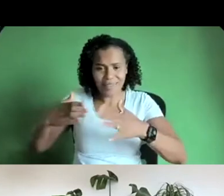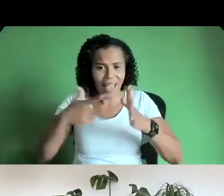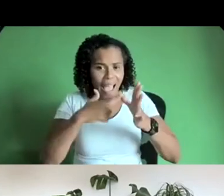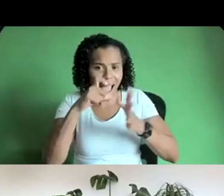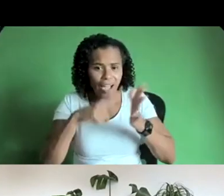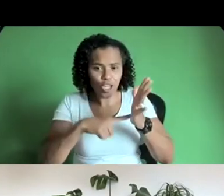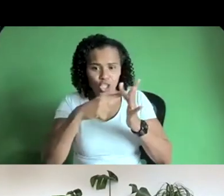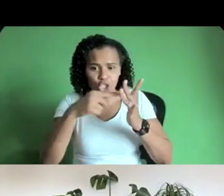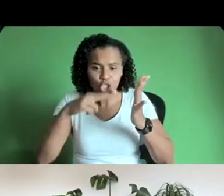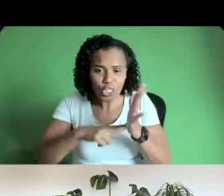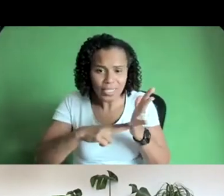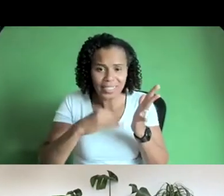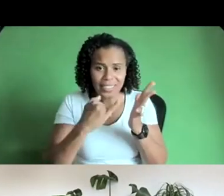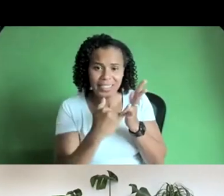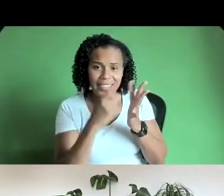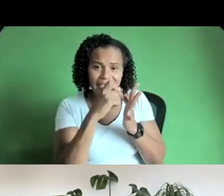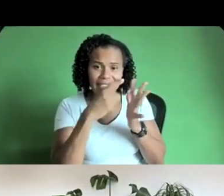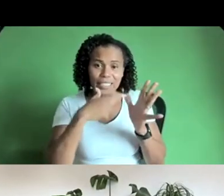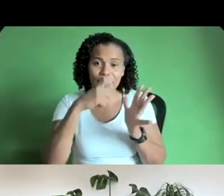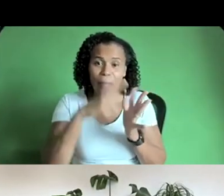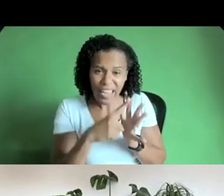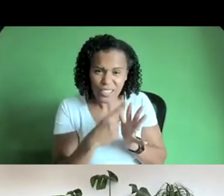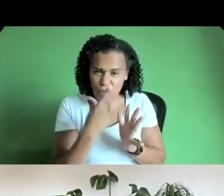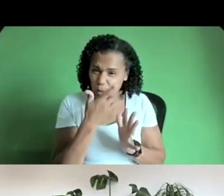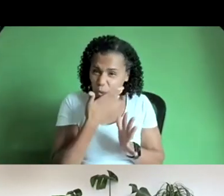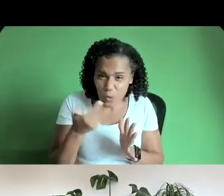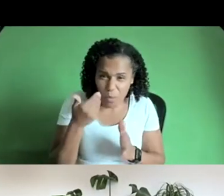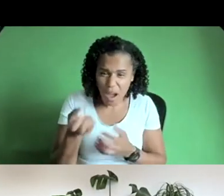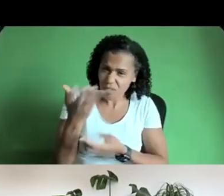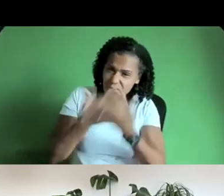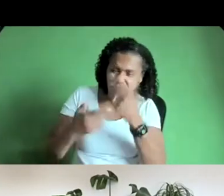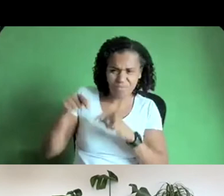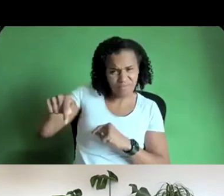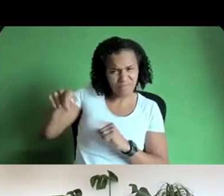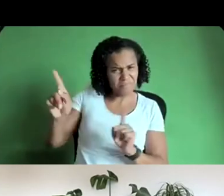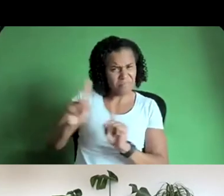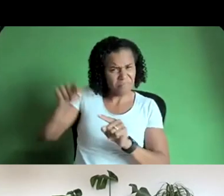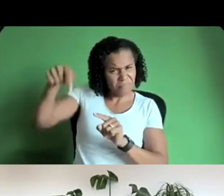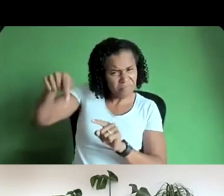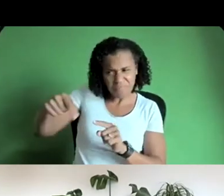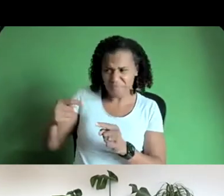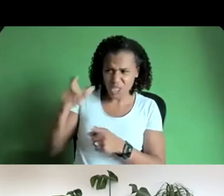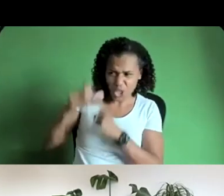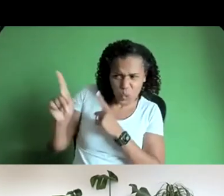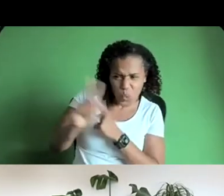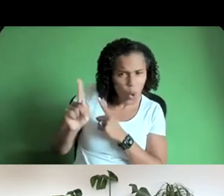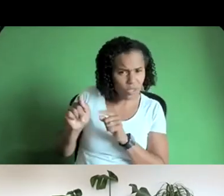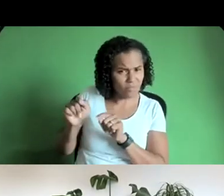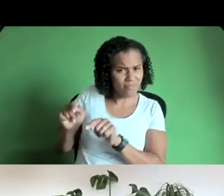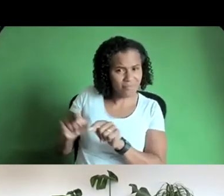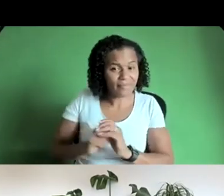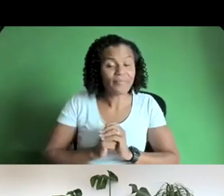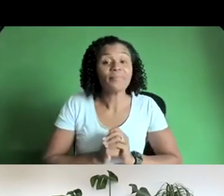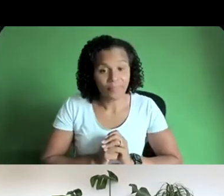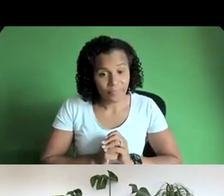just telling us a little bit about uh action space um and who they are and and what you do with them yeah